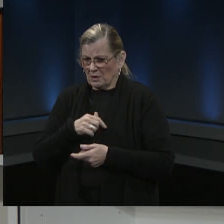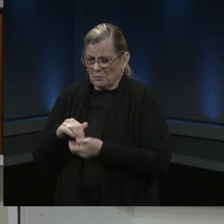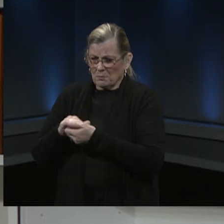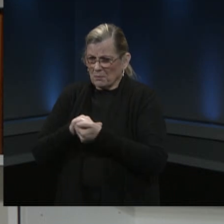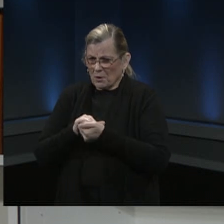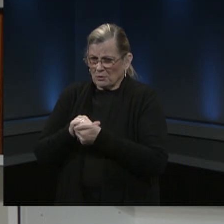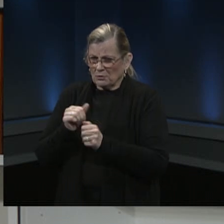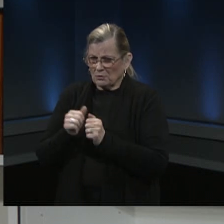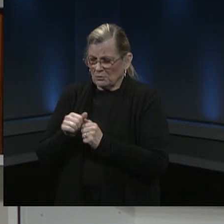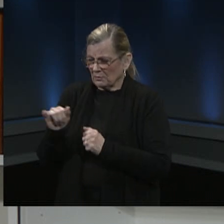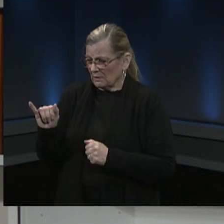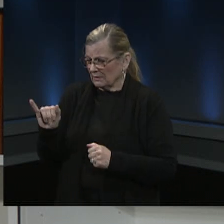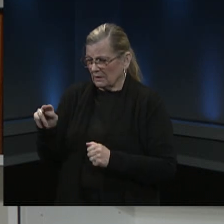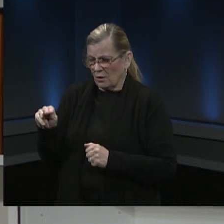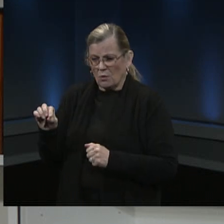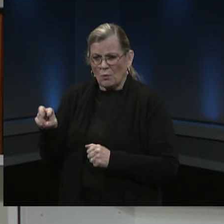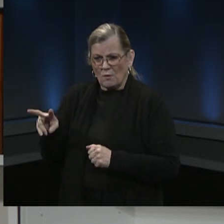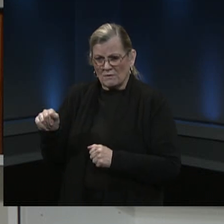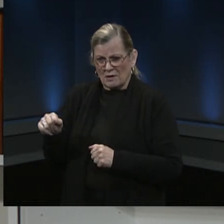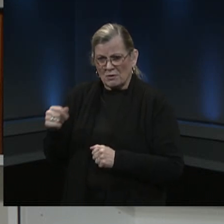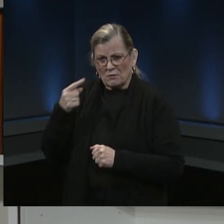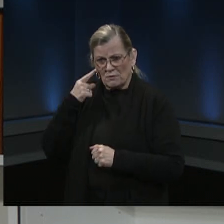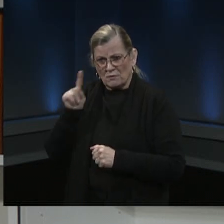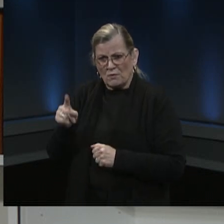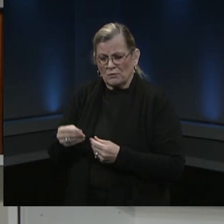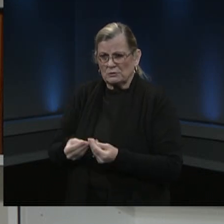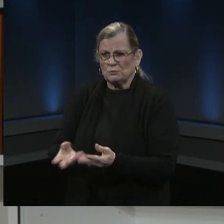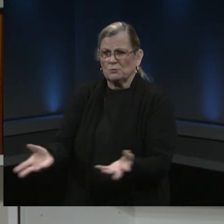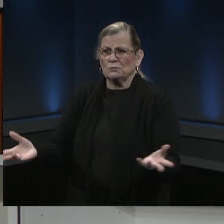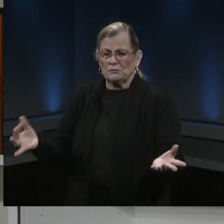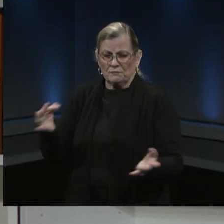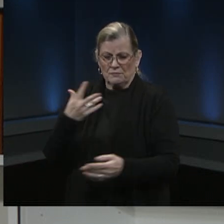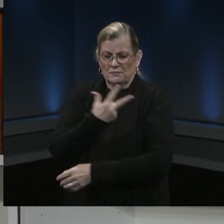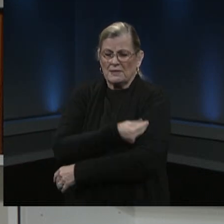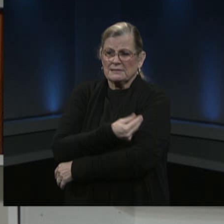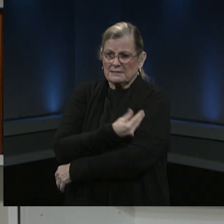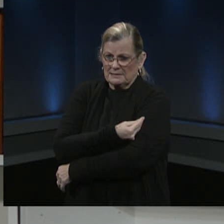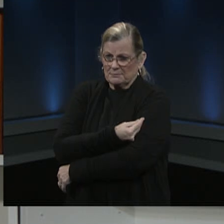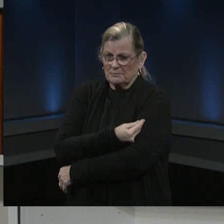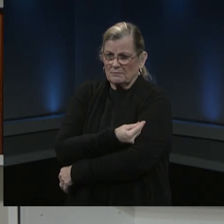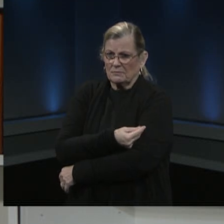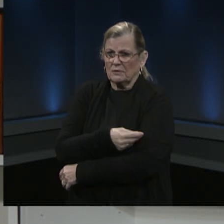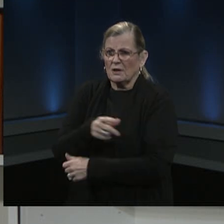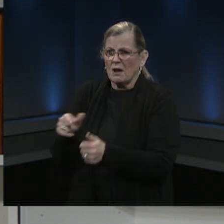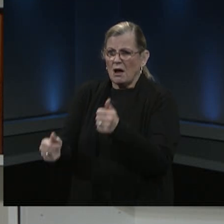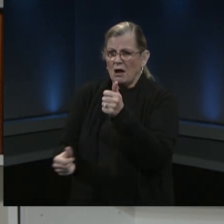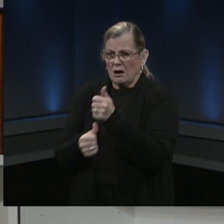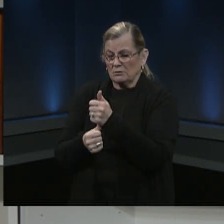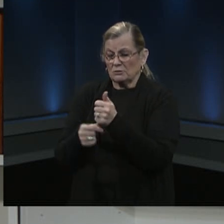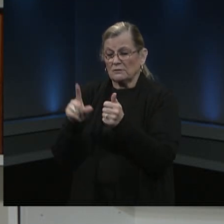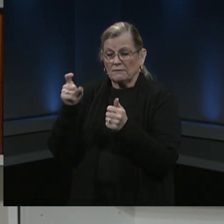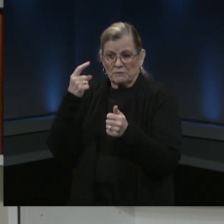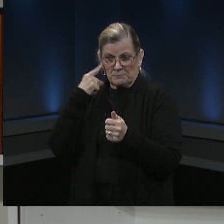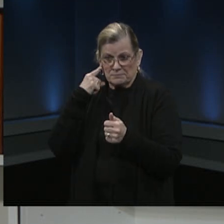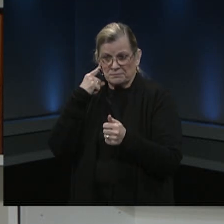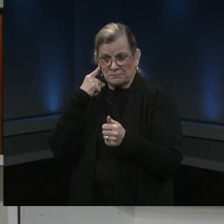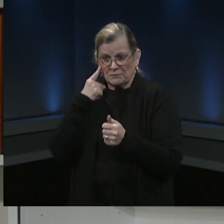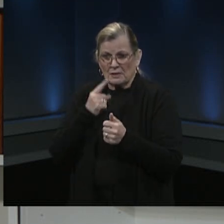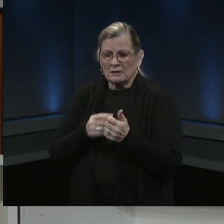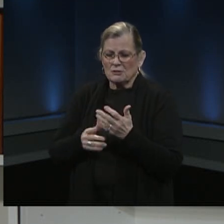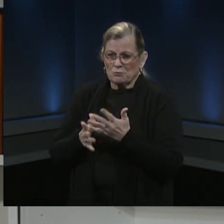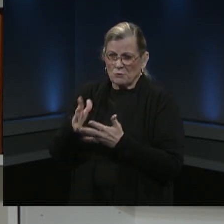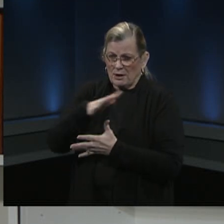to get you vaccinated as part of the government's prioritized access to 1b